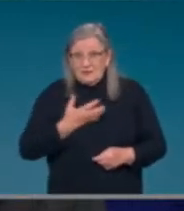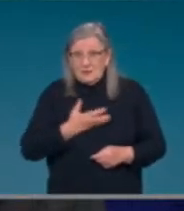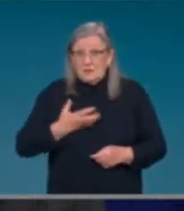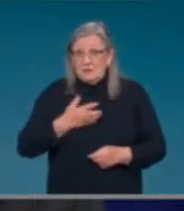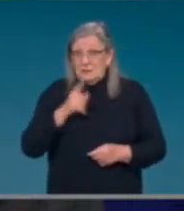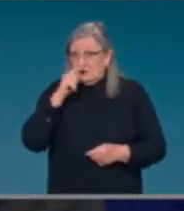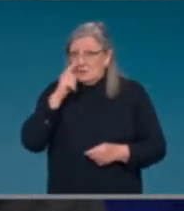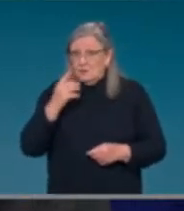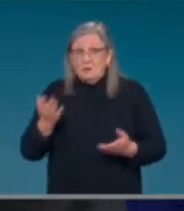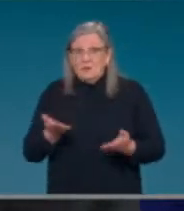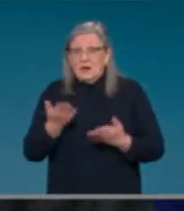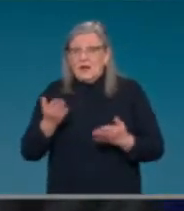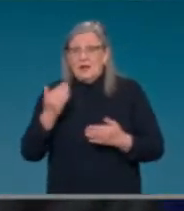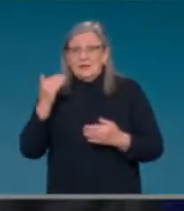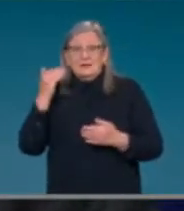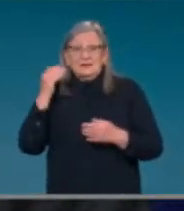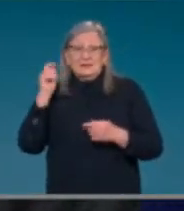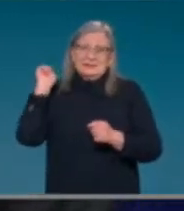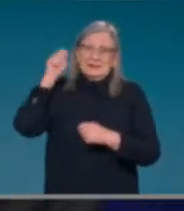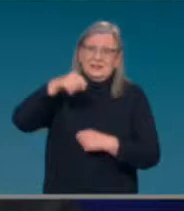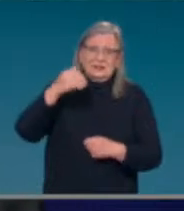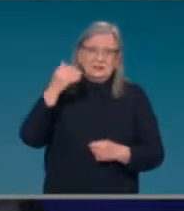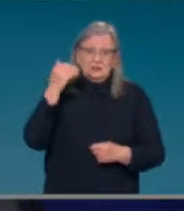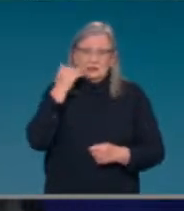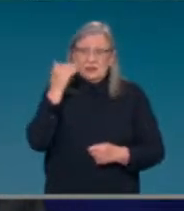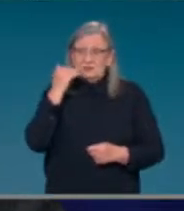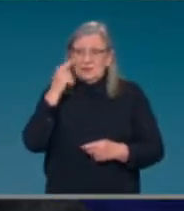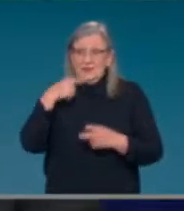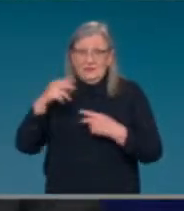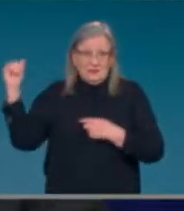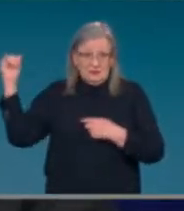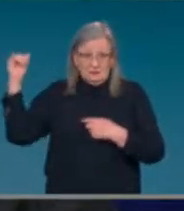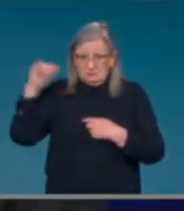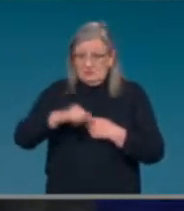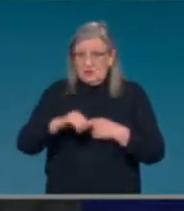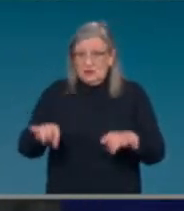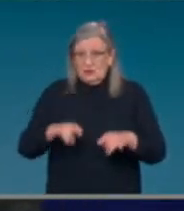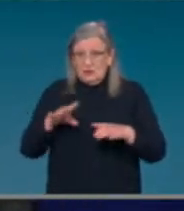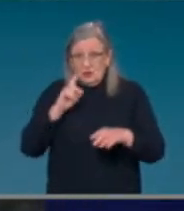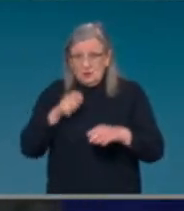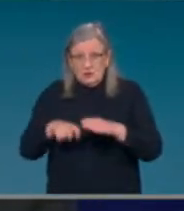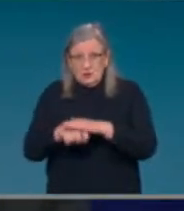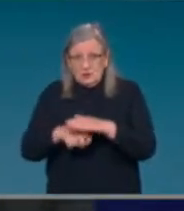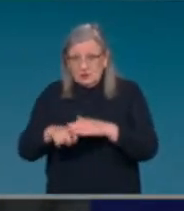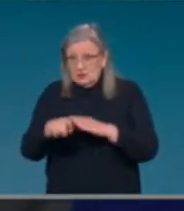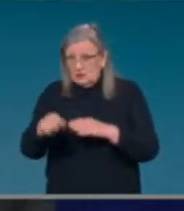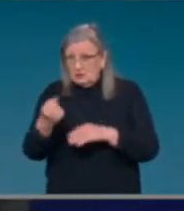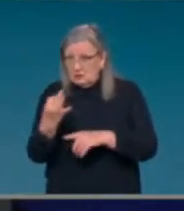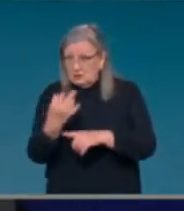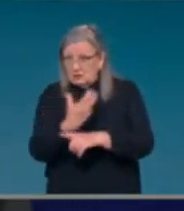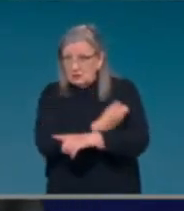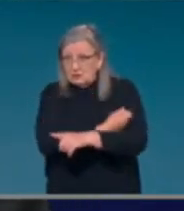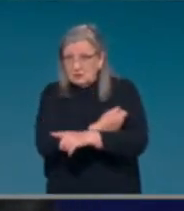weeks of quarantine? So, I'll let John go first and then you've got a lot of value for your money in that.